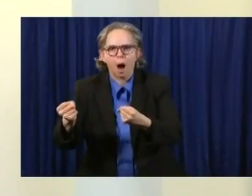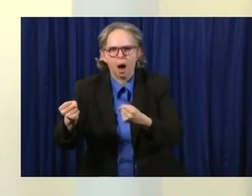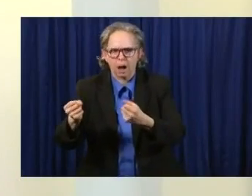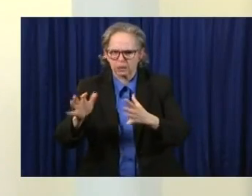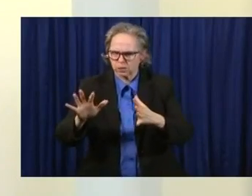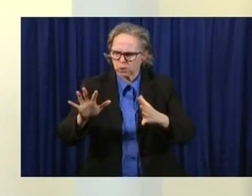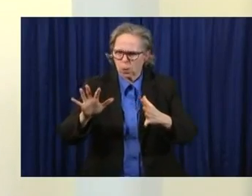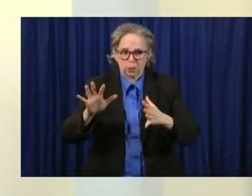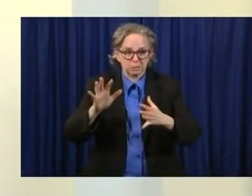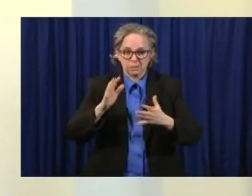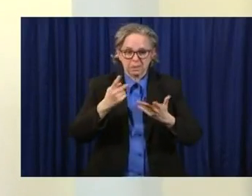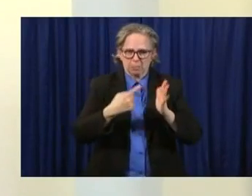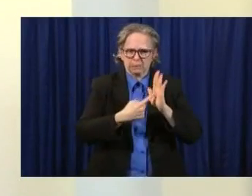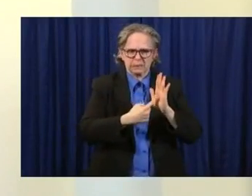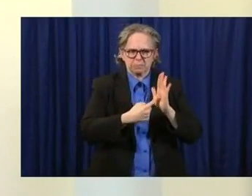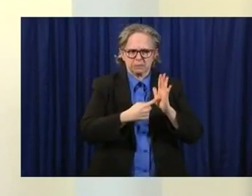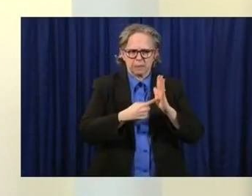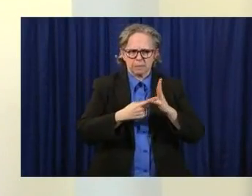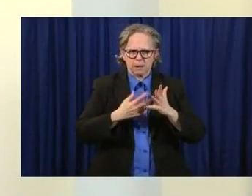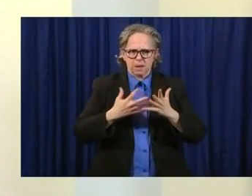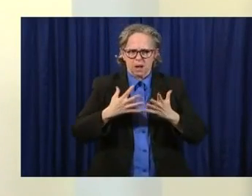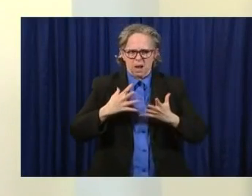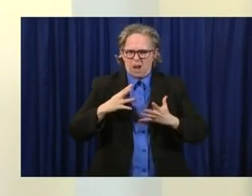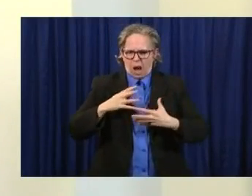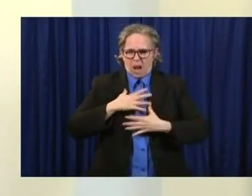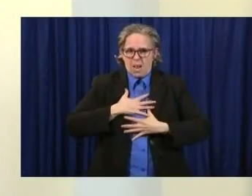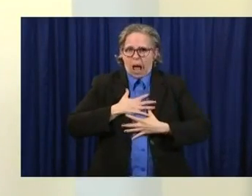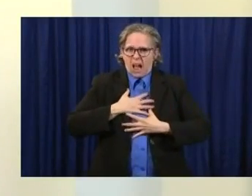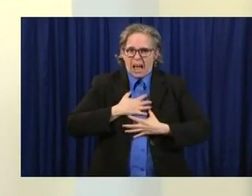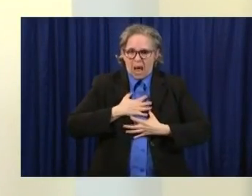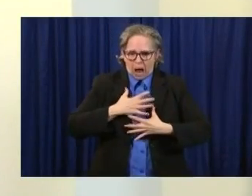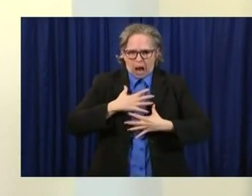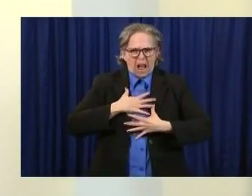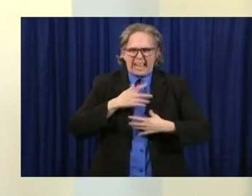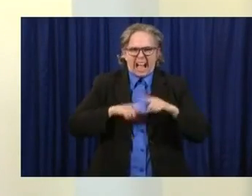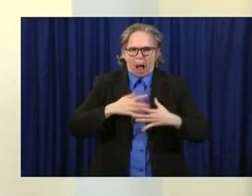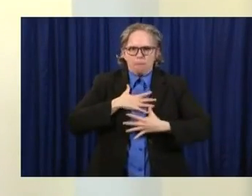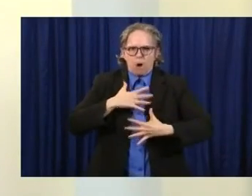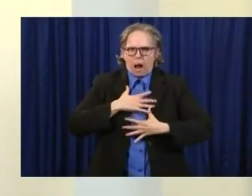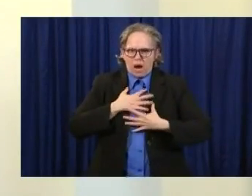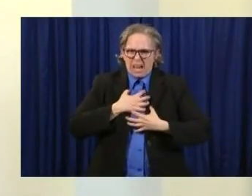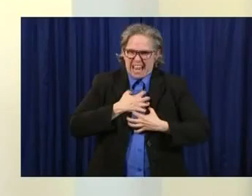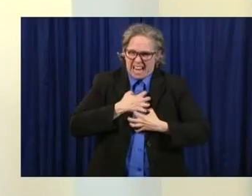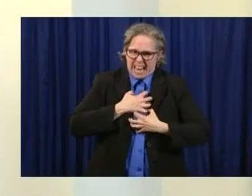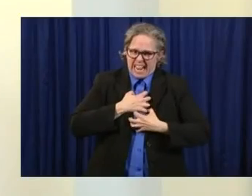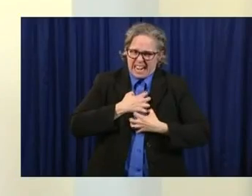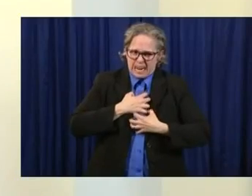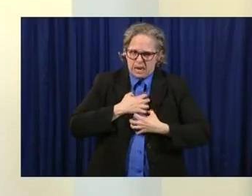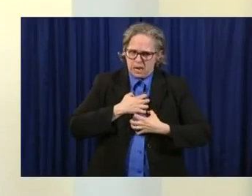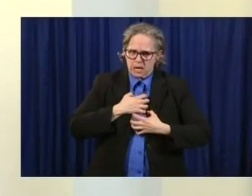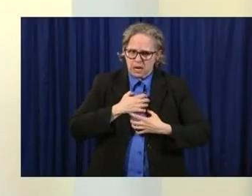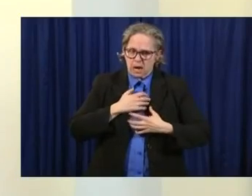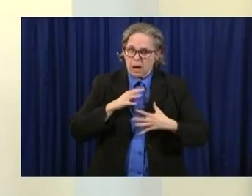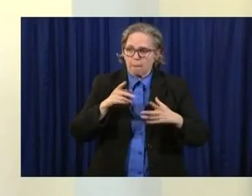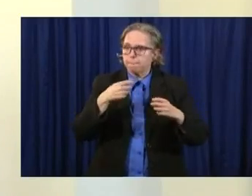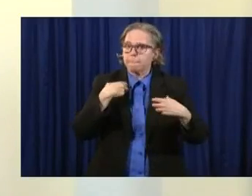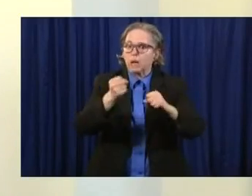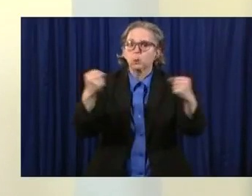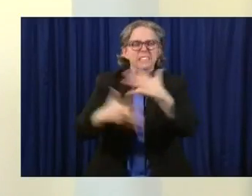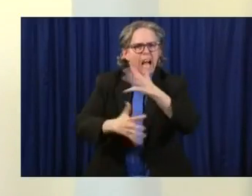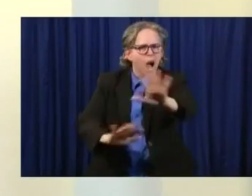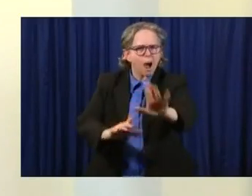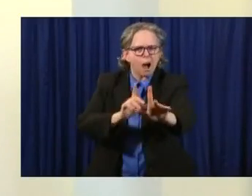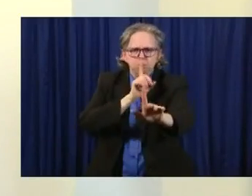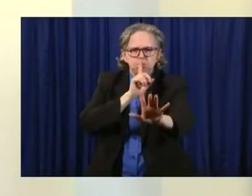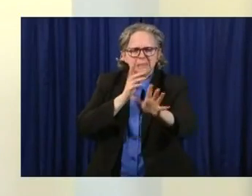breathing. So I don't I say this not to be a fear monger. I say this to be I'm not the virus. This